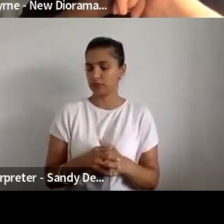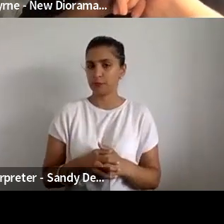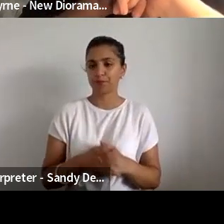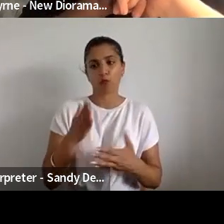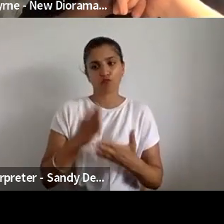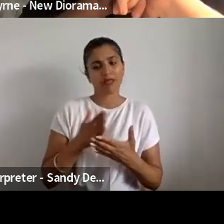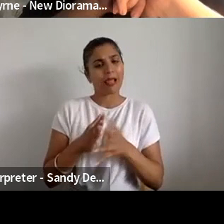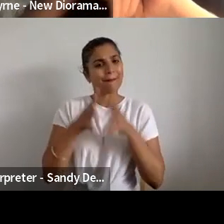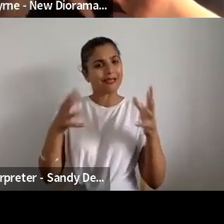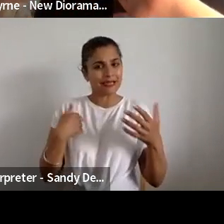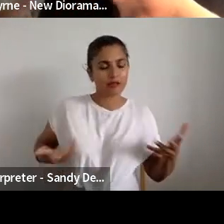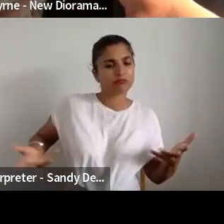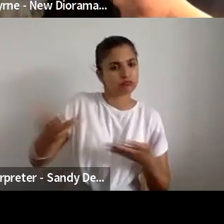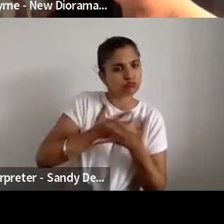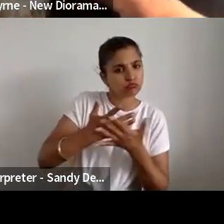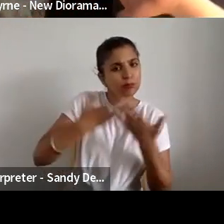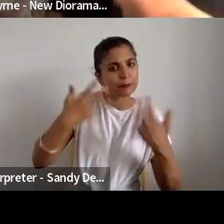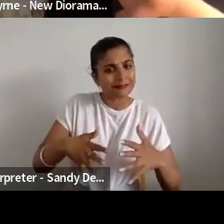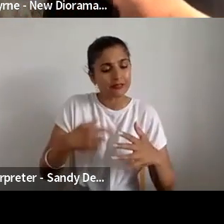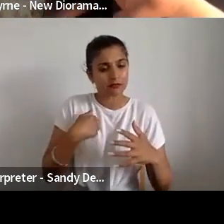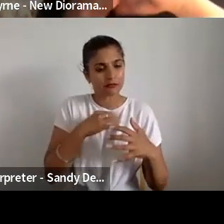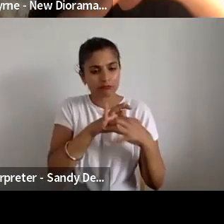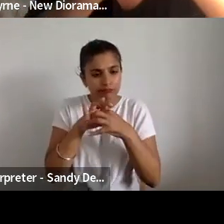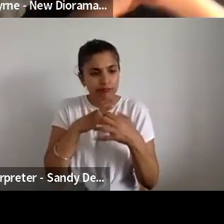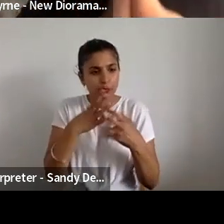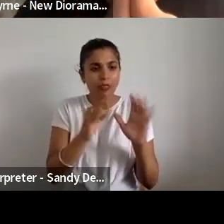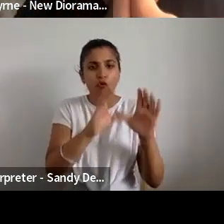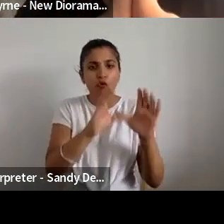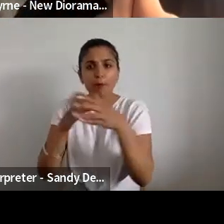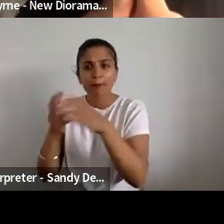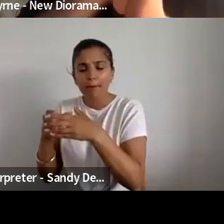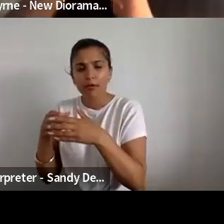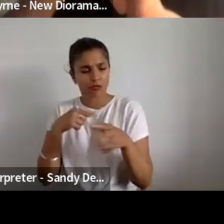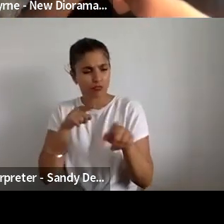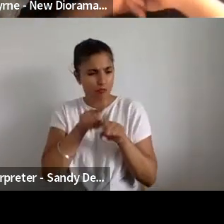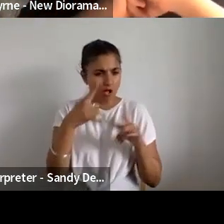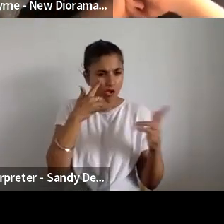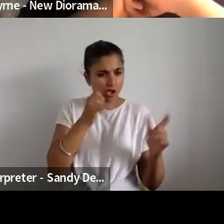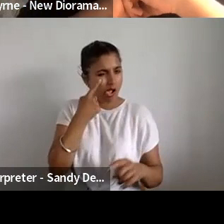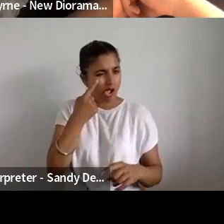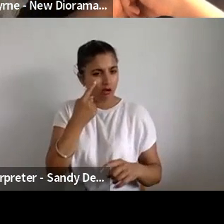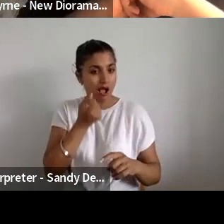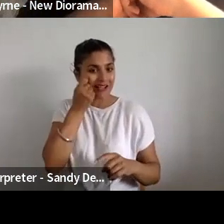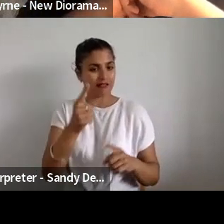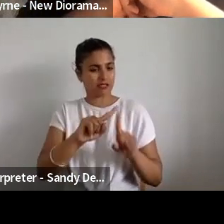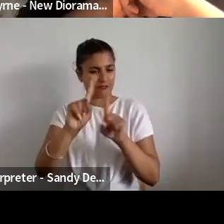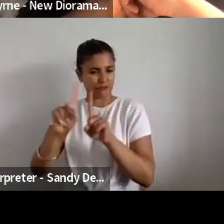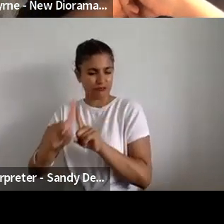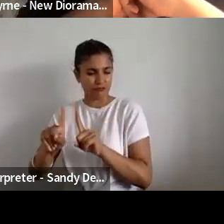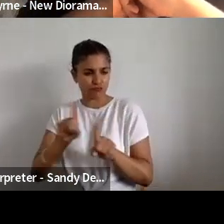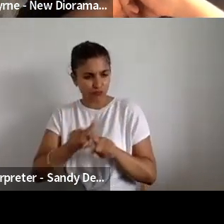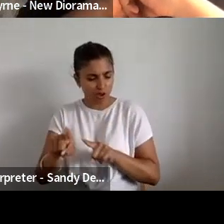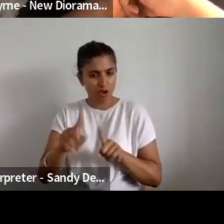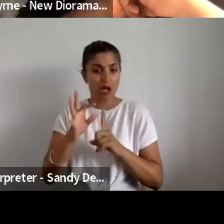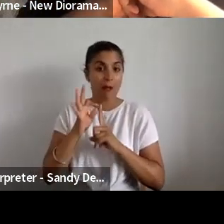discussions around with groups and when we were trialing sort of ideas and trialing the application process is people